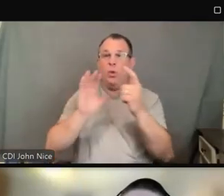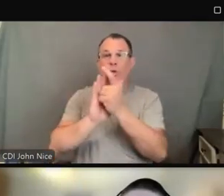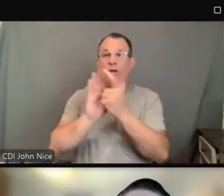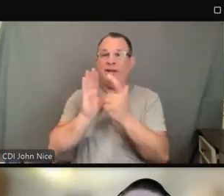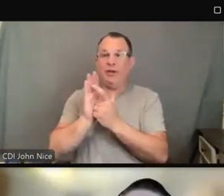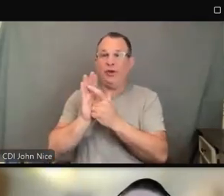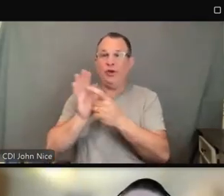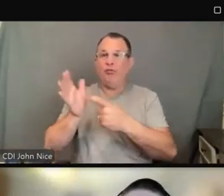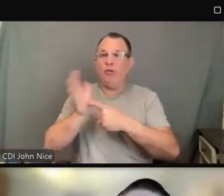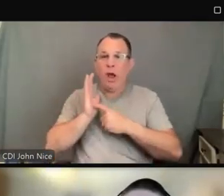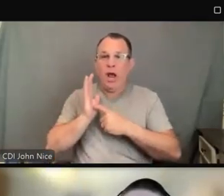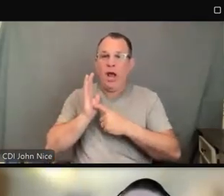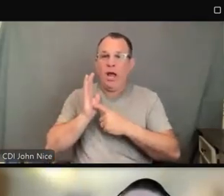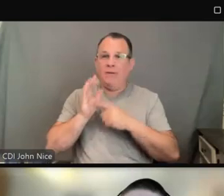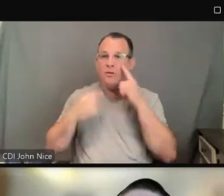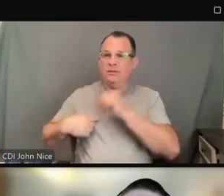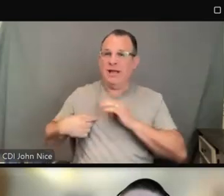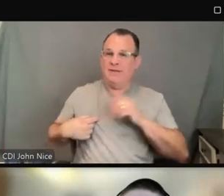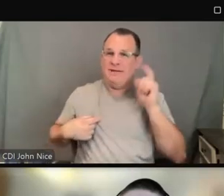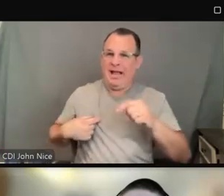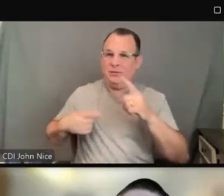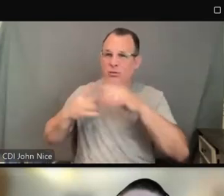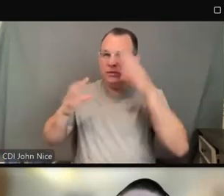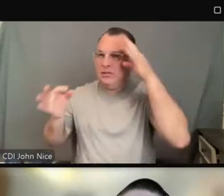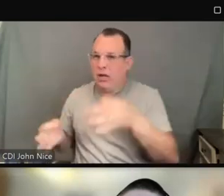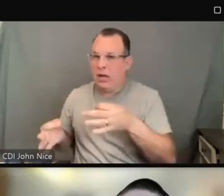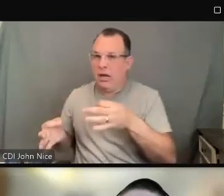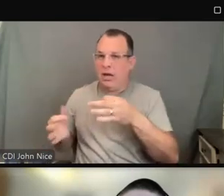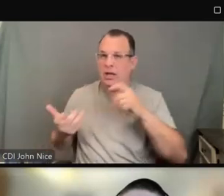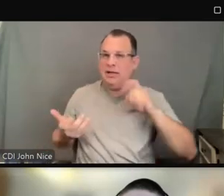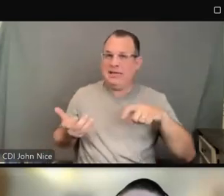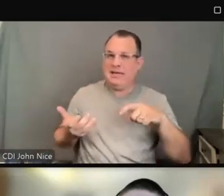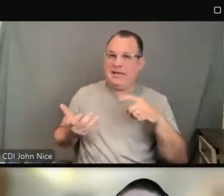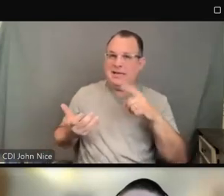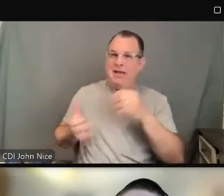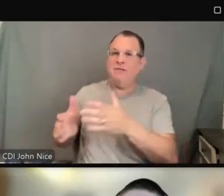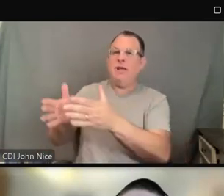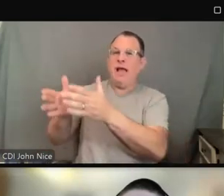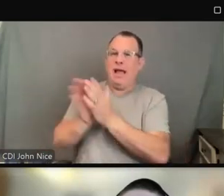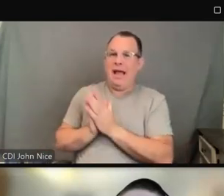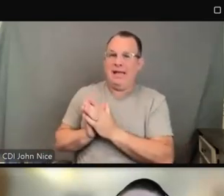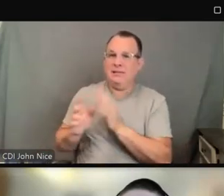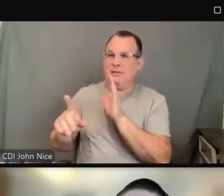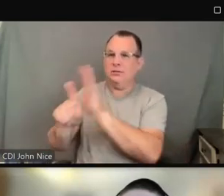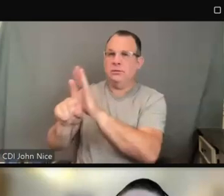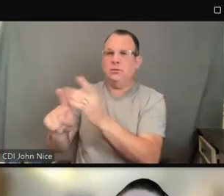What they are required to do is to ask what the preference is for communicating.